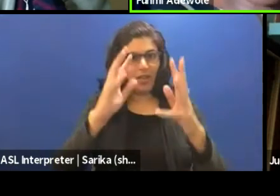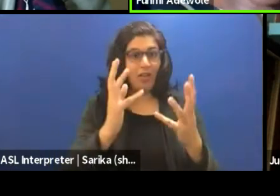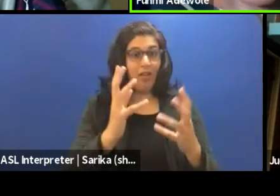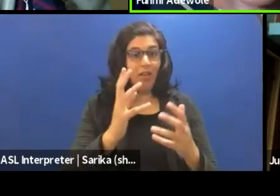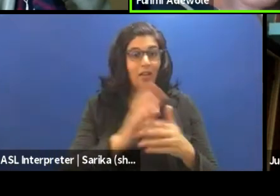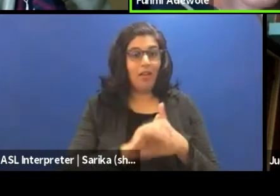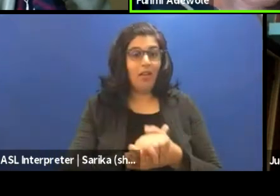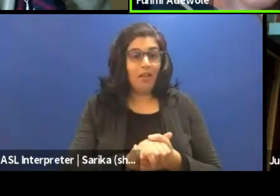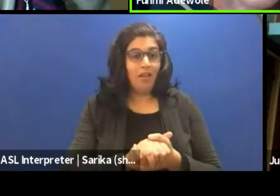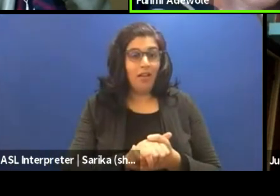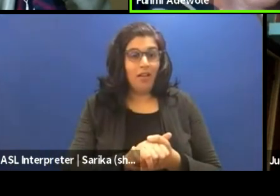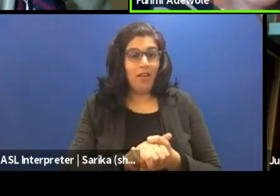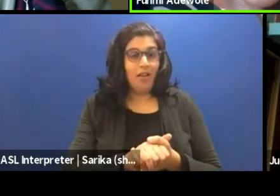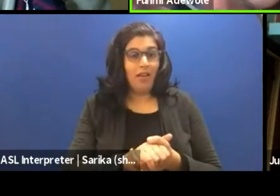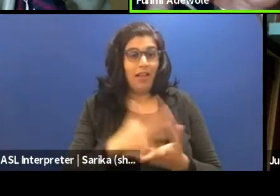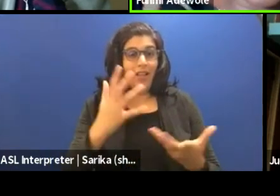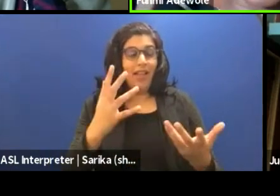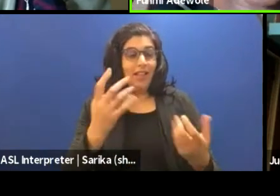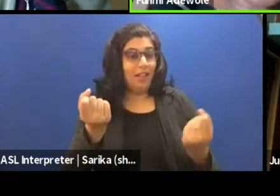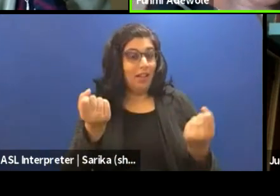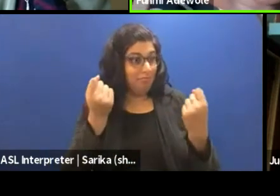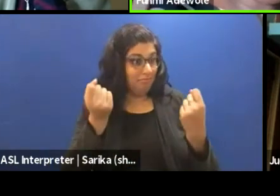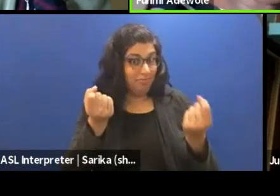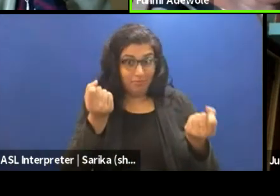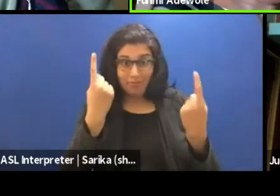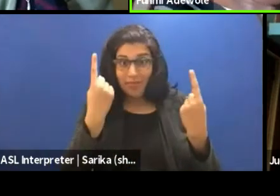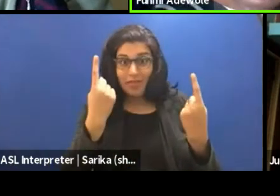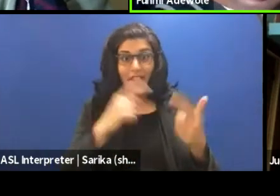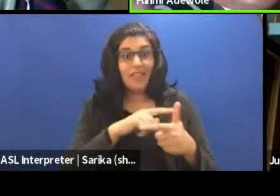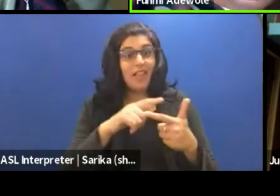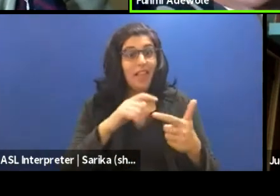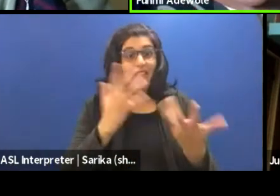actually didn't want to talk to me anymore. They wanted to get on with their production.